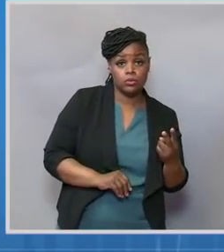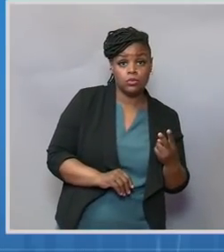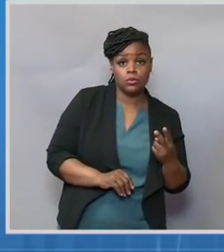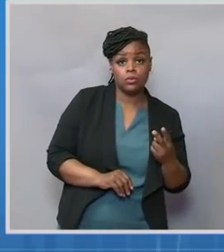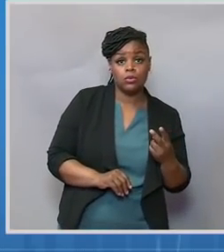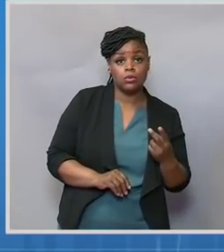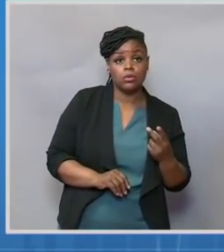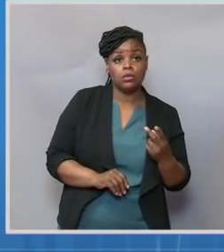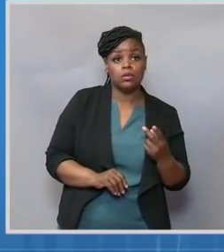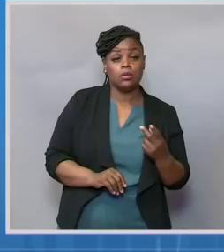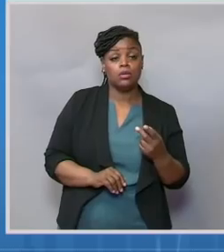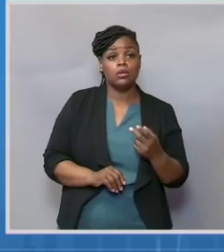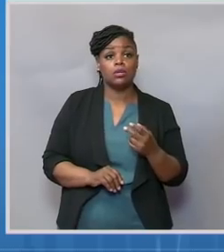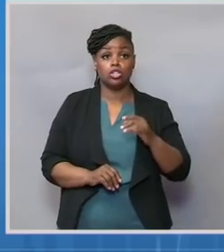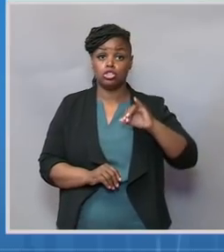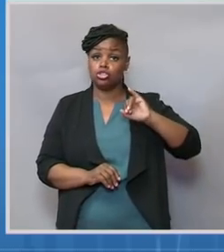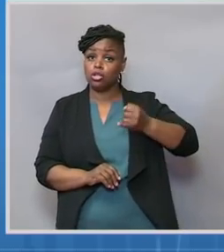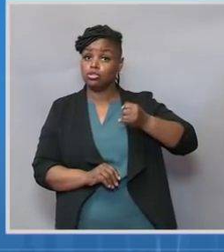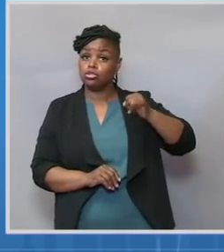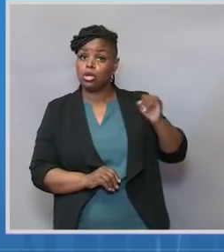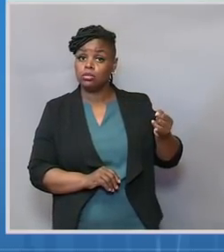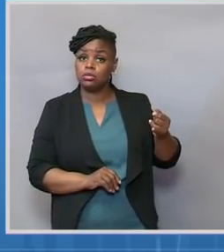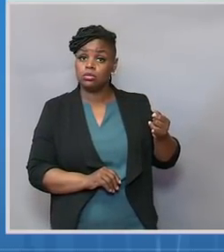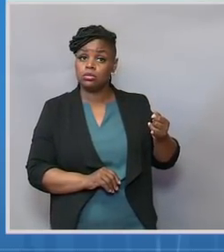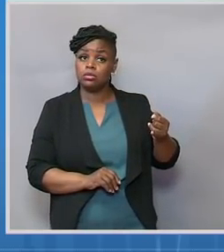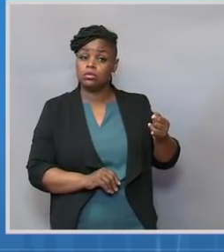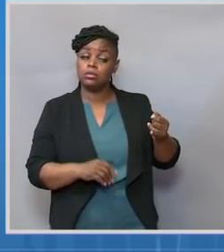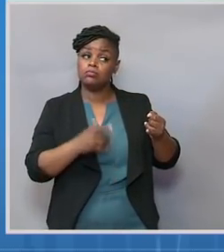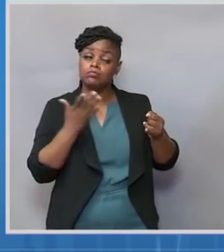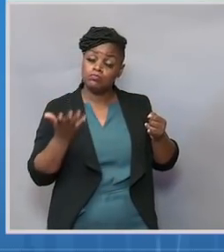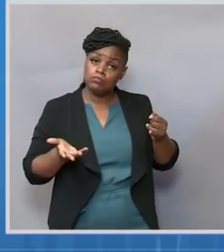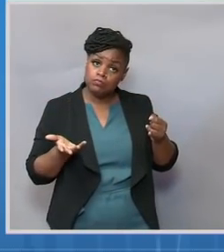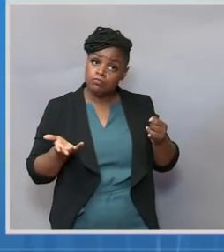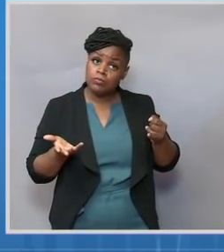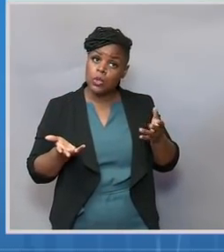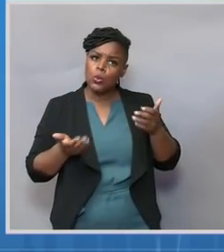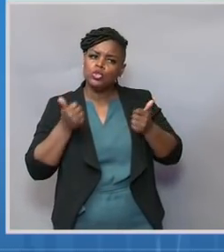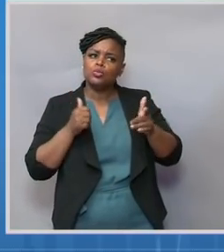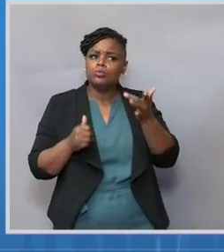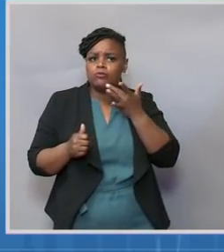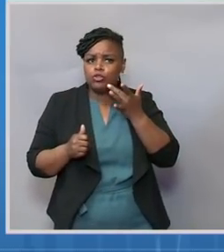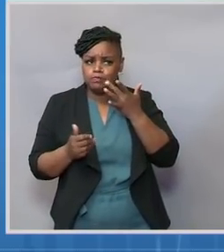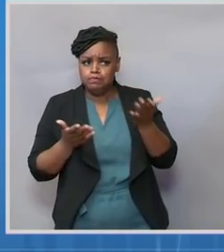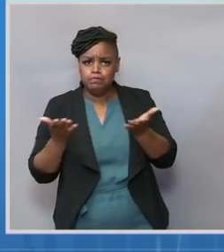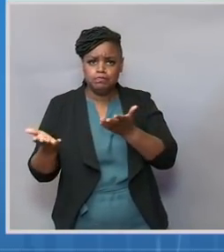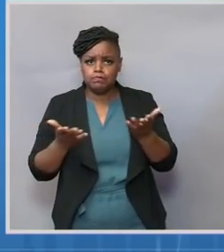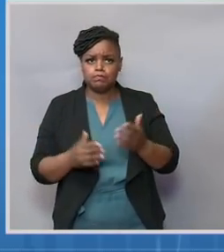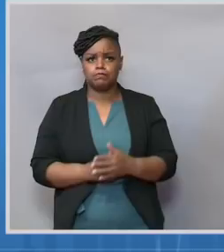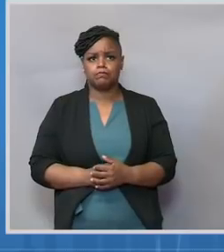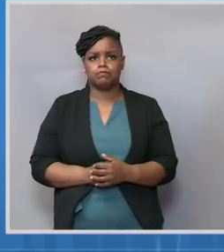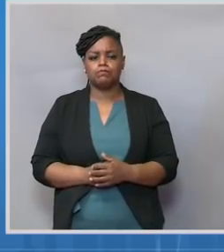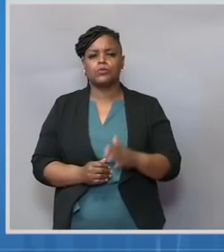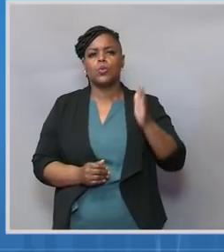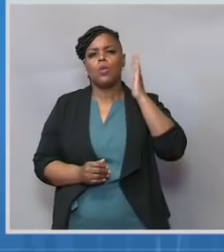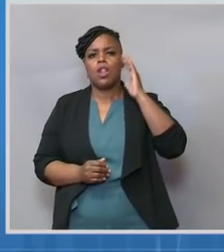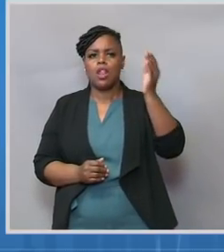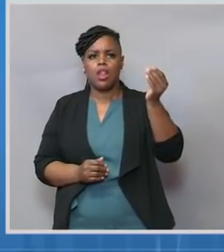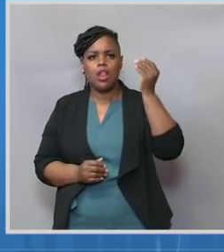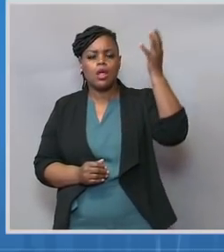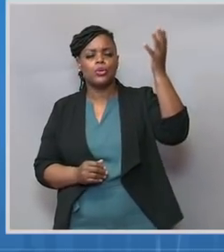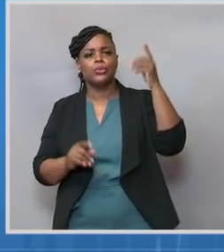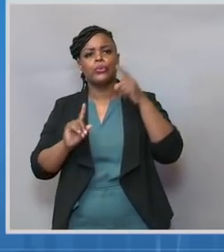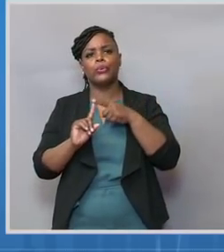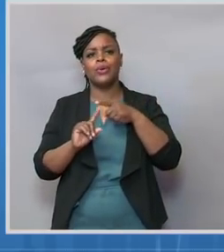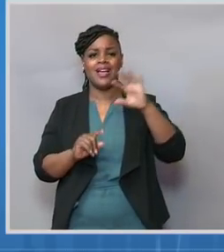&J vaccine or would otherwise not get it. That risk benefit analysis will be presented to the ACIP today. I think the FDA and